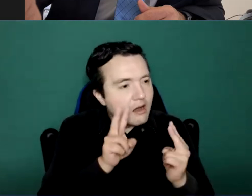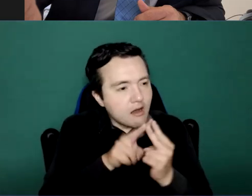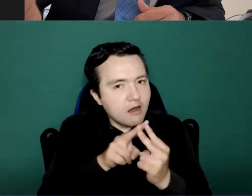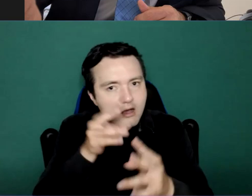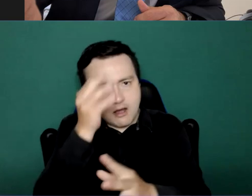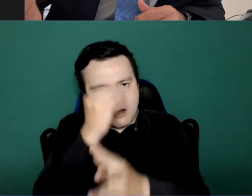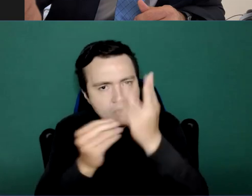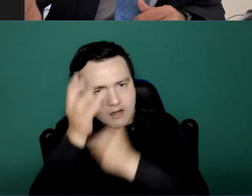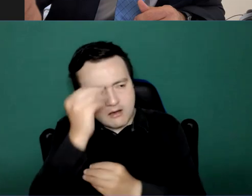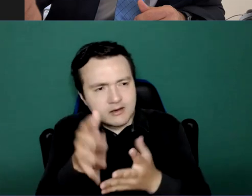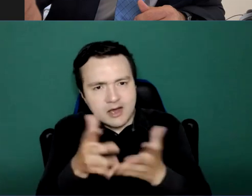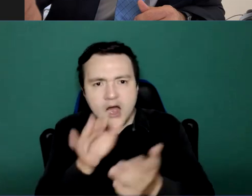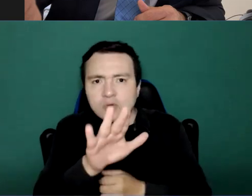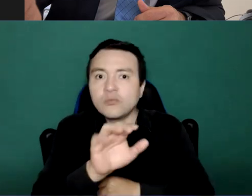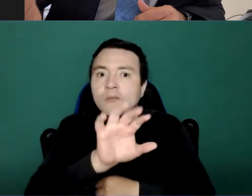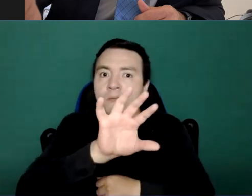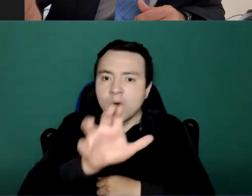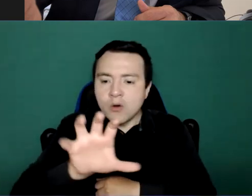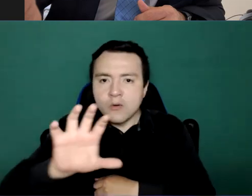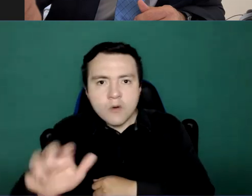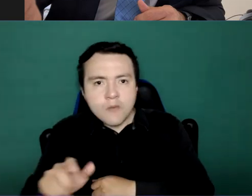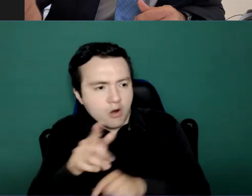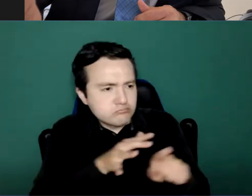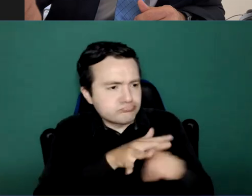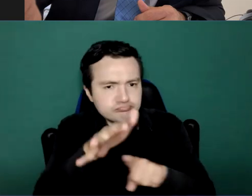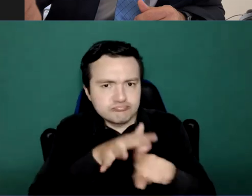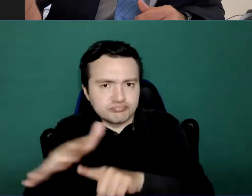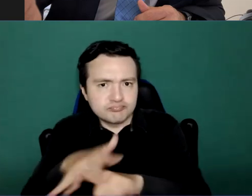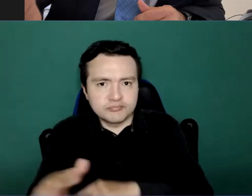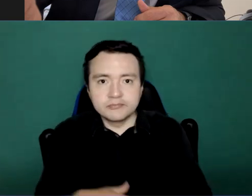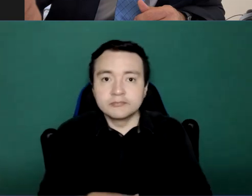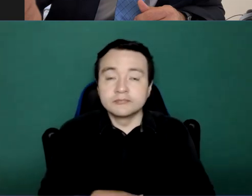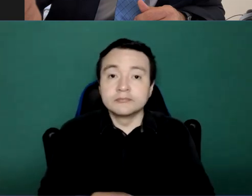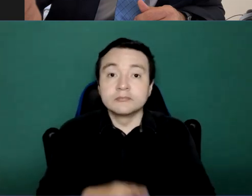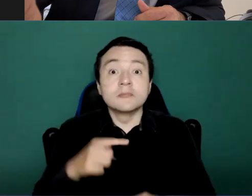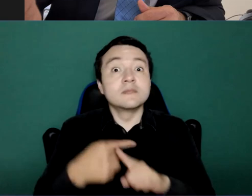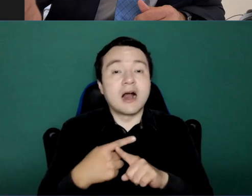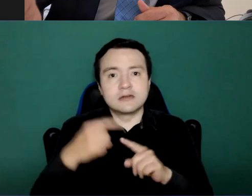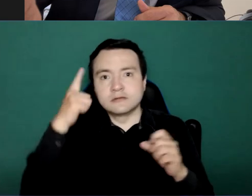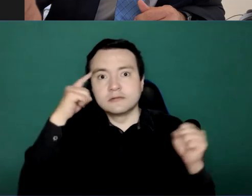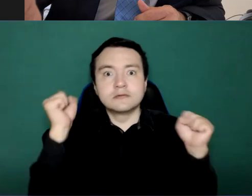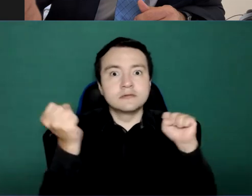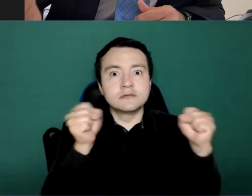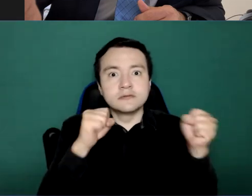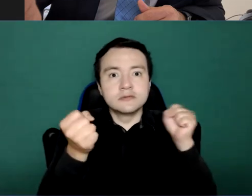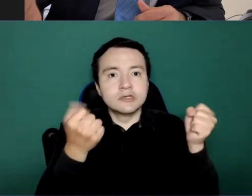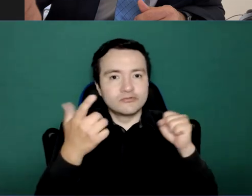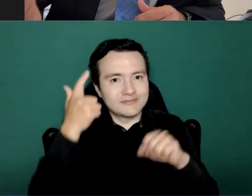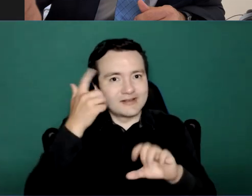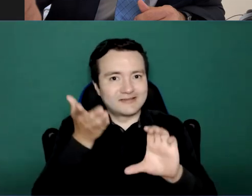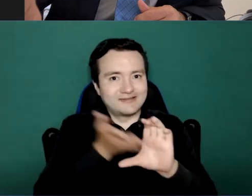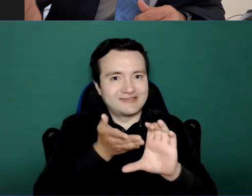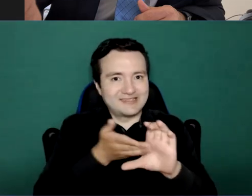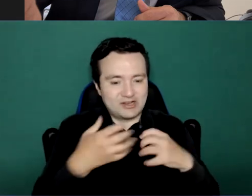increasing psychosocial stress in populations and impacts to vulnerable populations, even healthcare workers in particular.